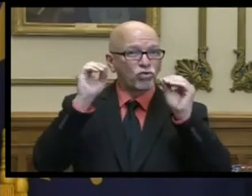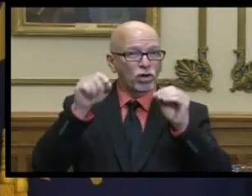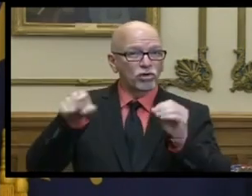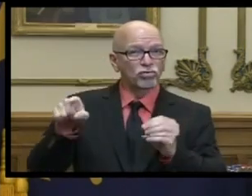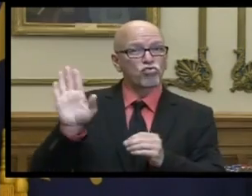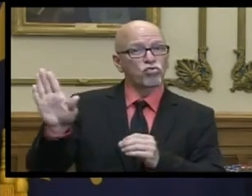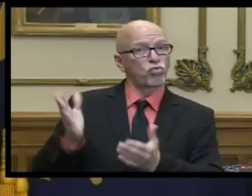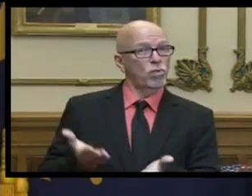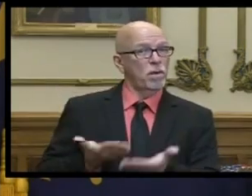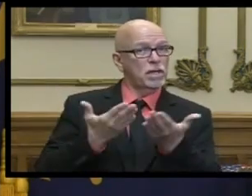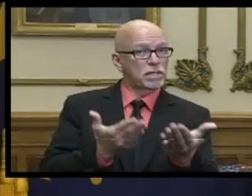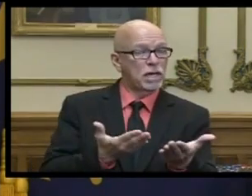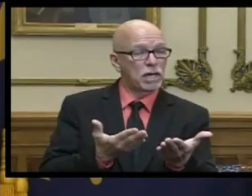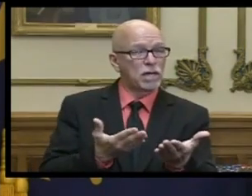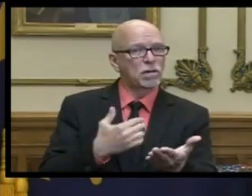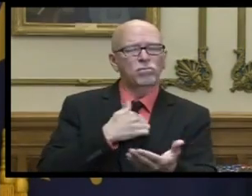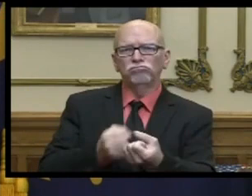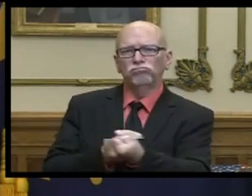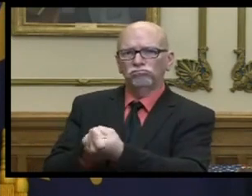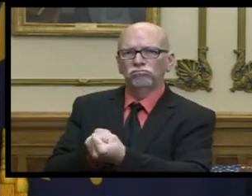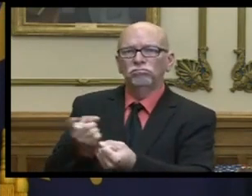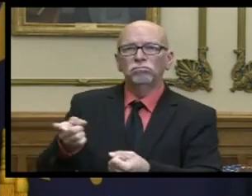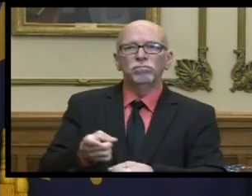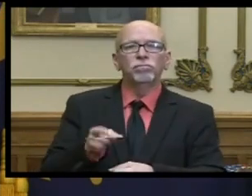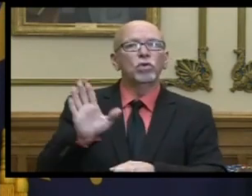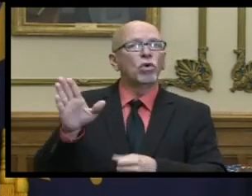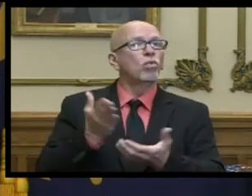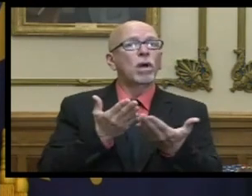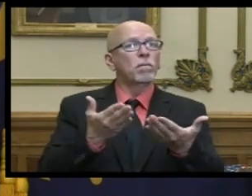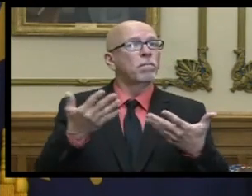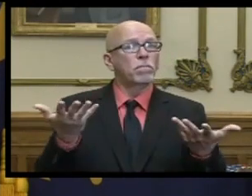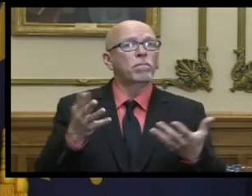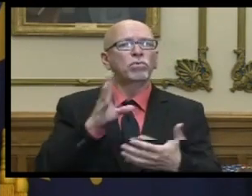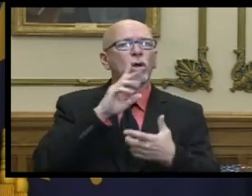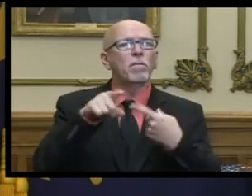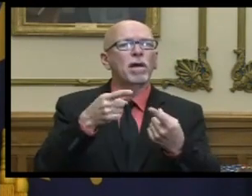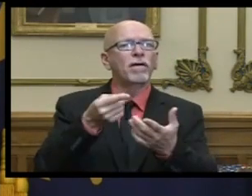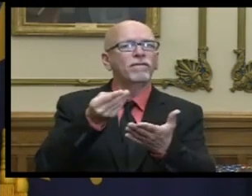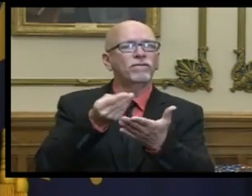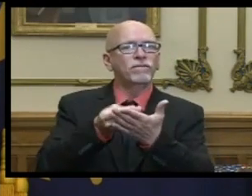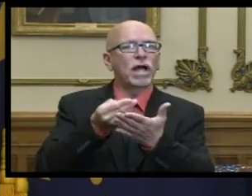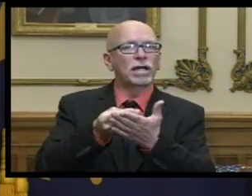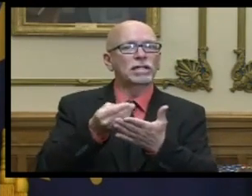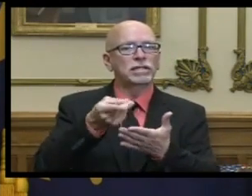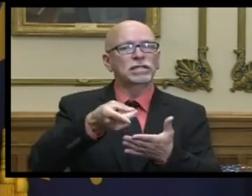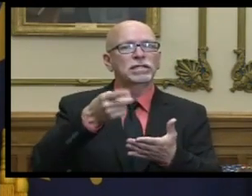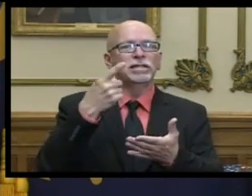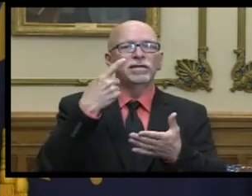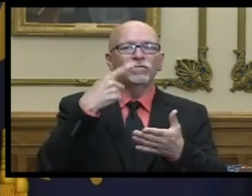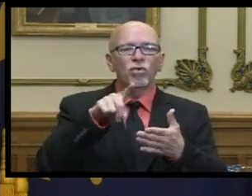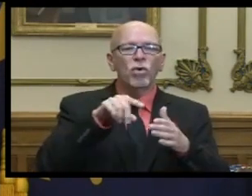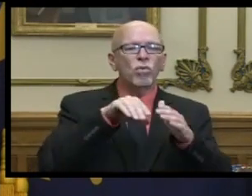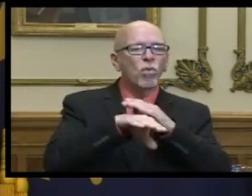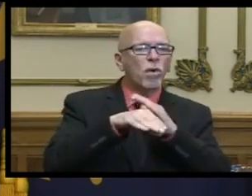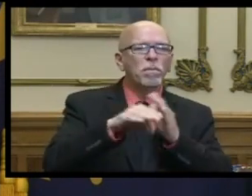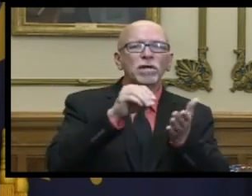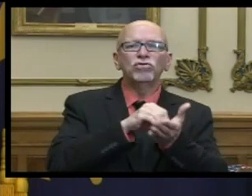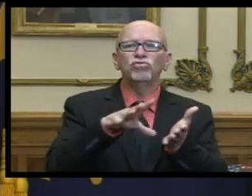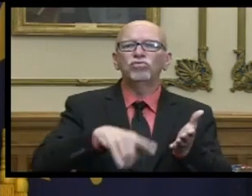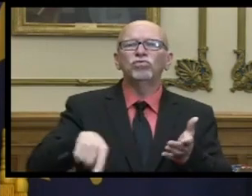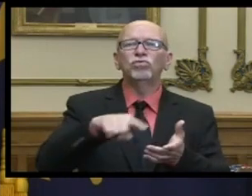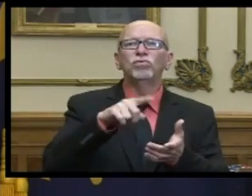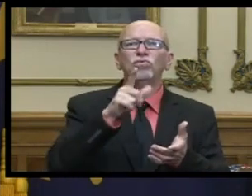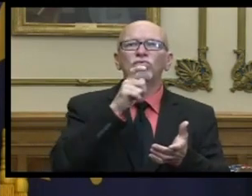her recommendation in terms of funding the students the enrollment students who are